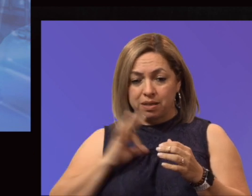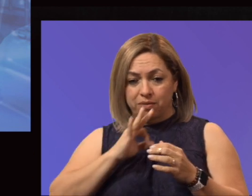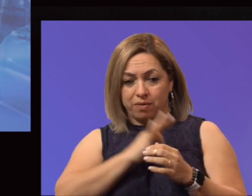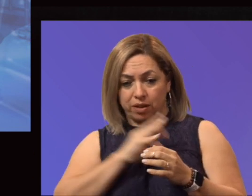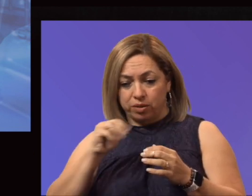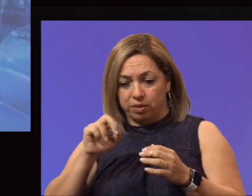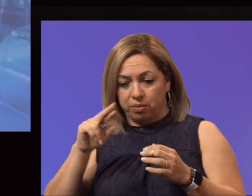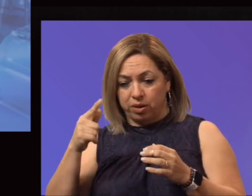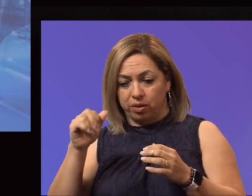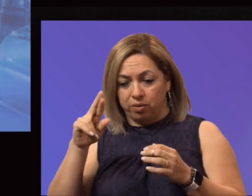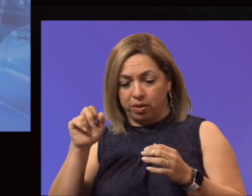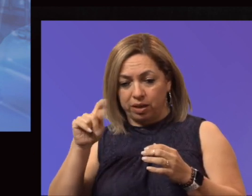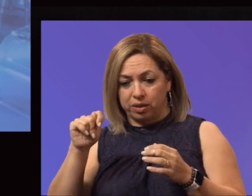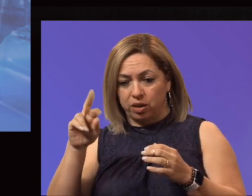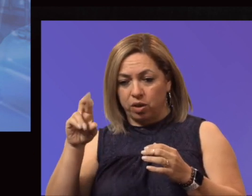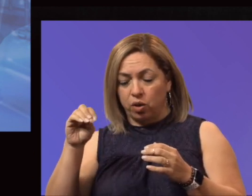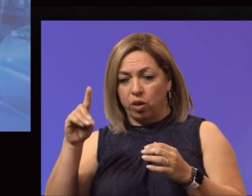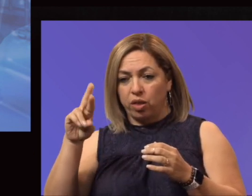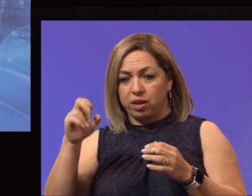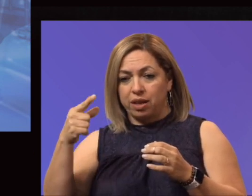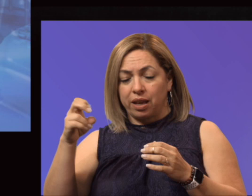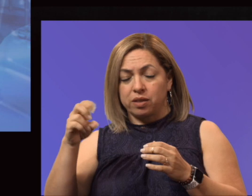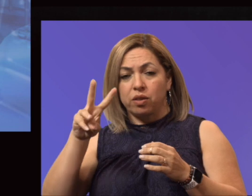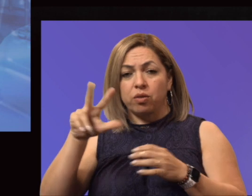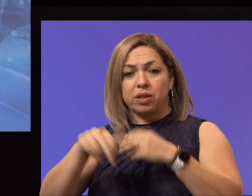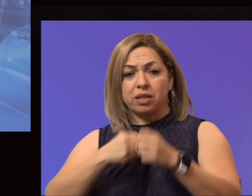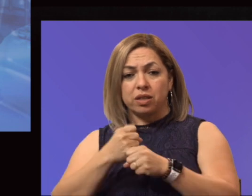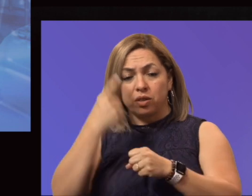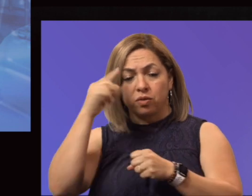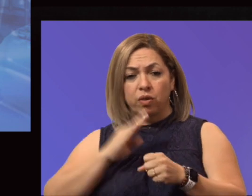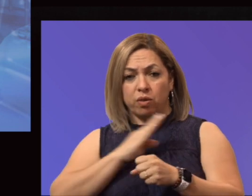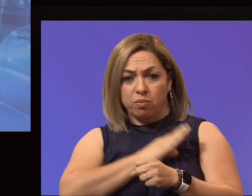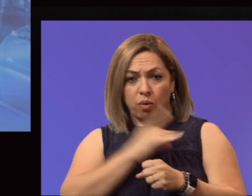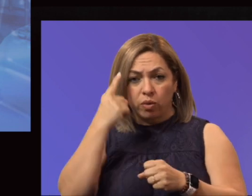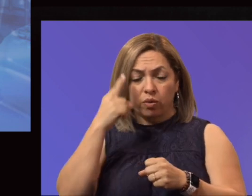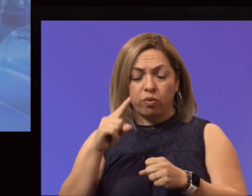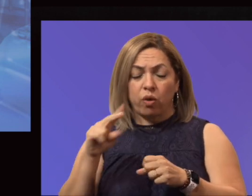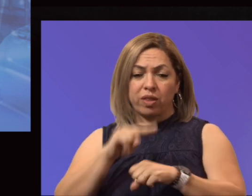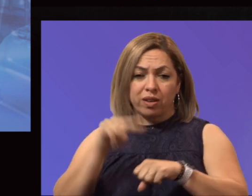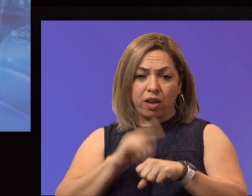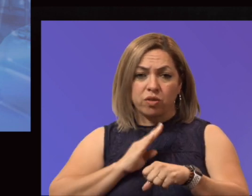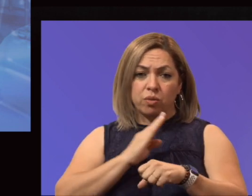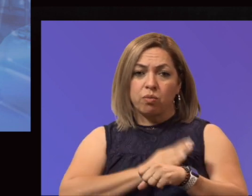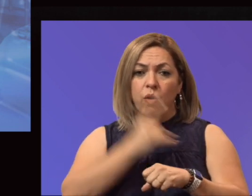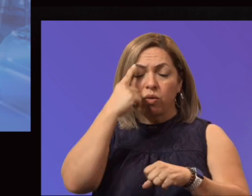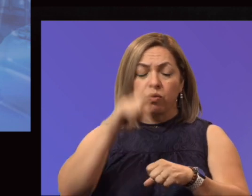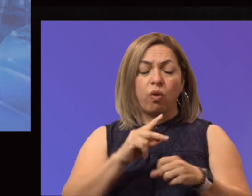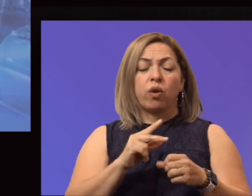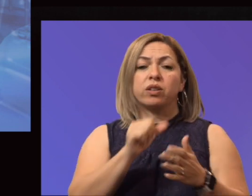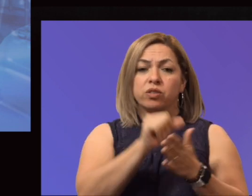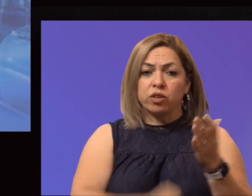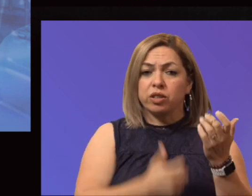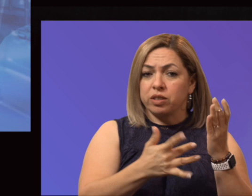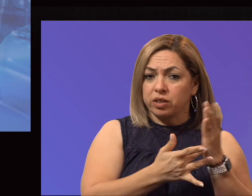term as a member of the Board of Directors for the National Board of Surgical Technology and Surgical Assisting, which will end in 2024.